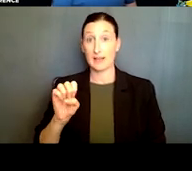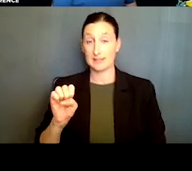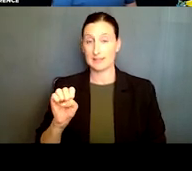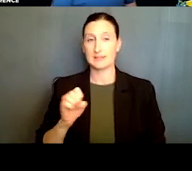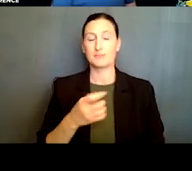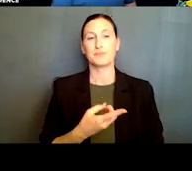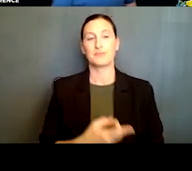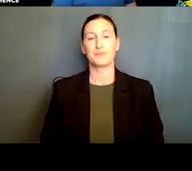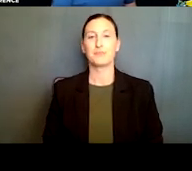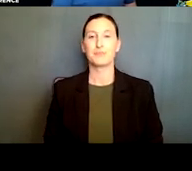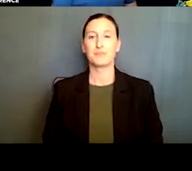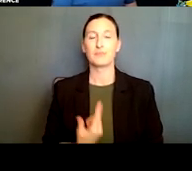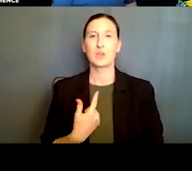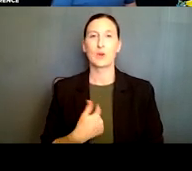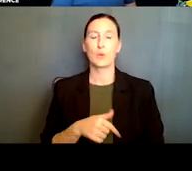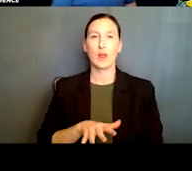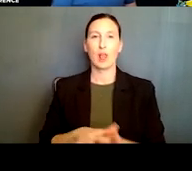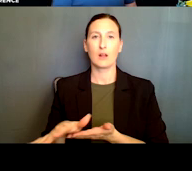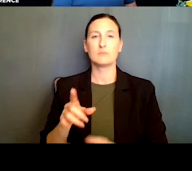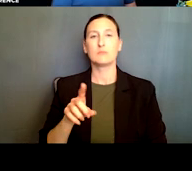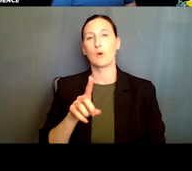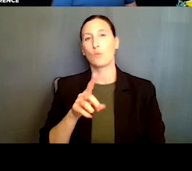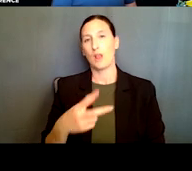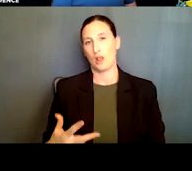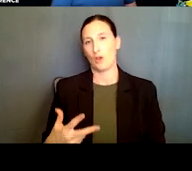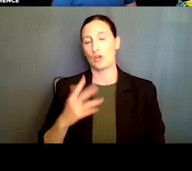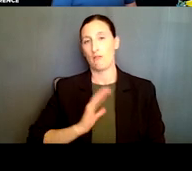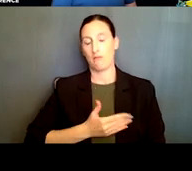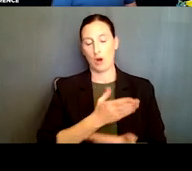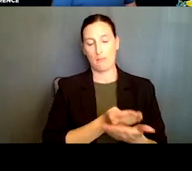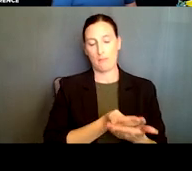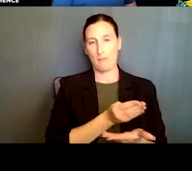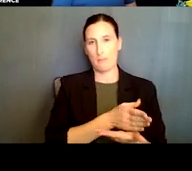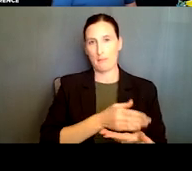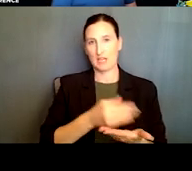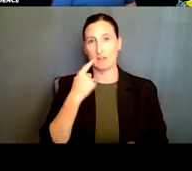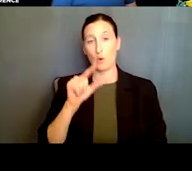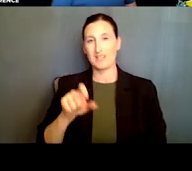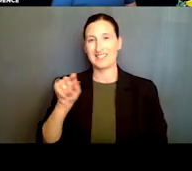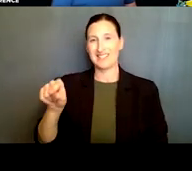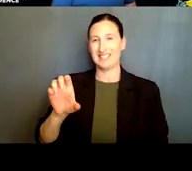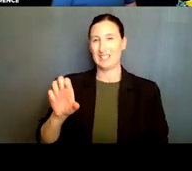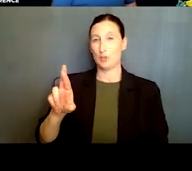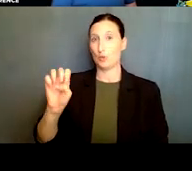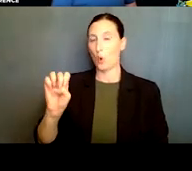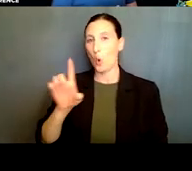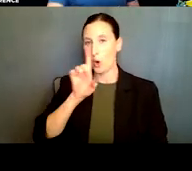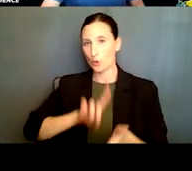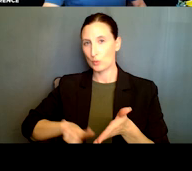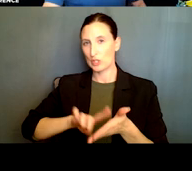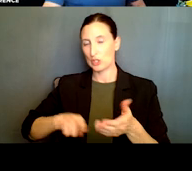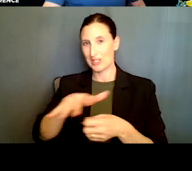spend about a third or more of the budget on these core research areas.